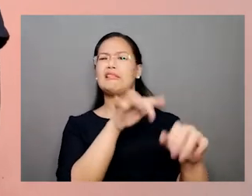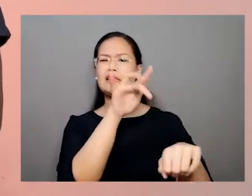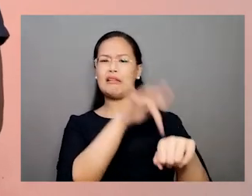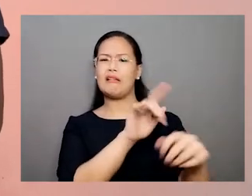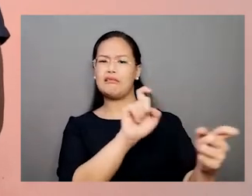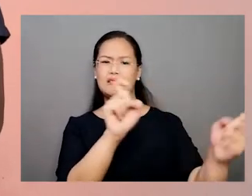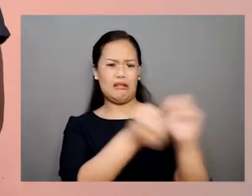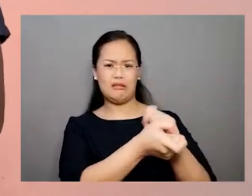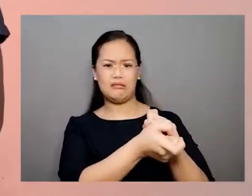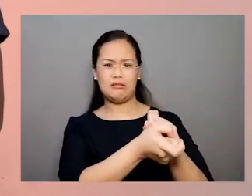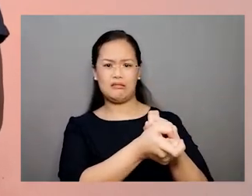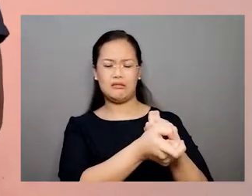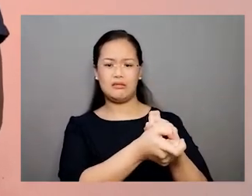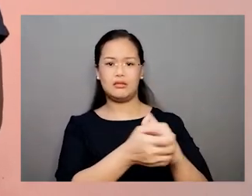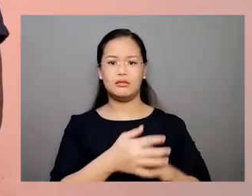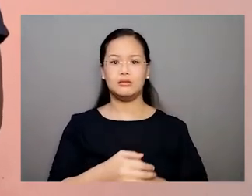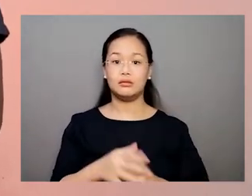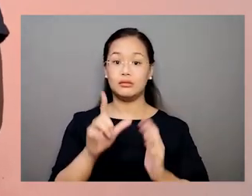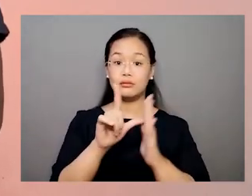for change.